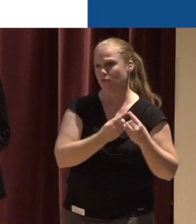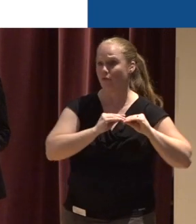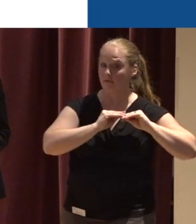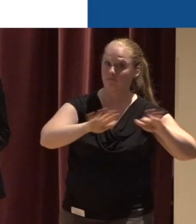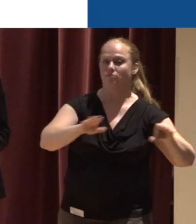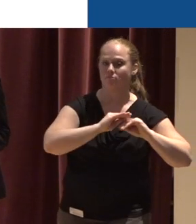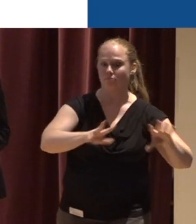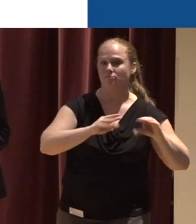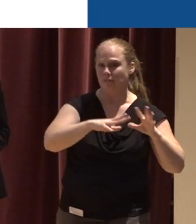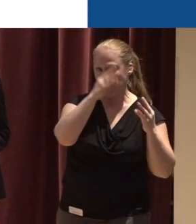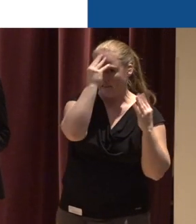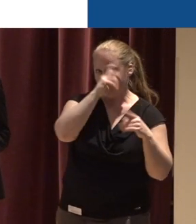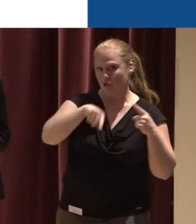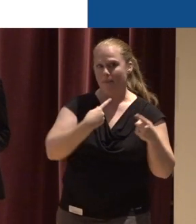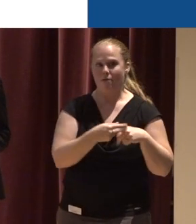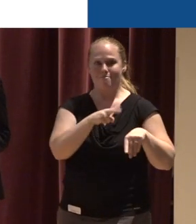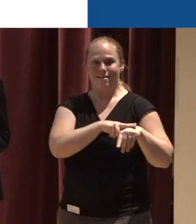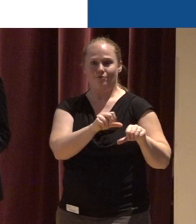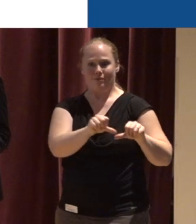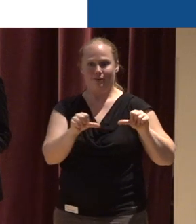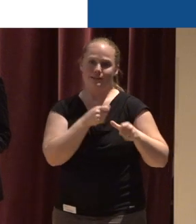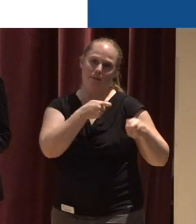public on natural areas and management